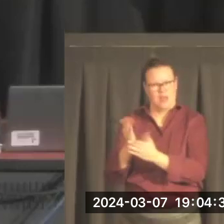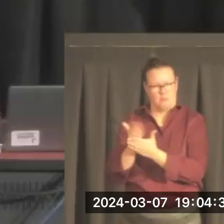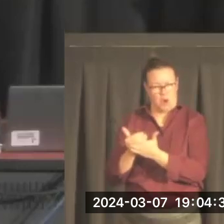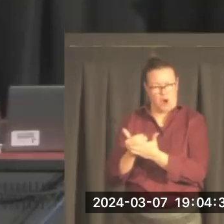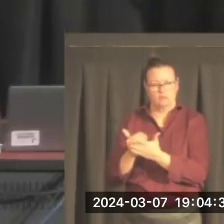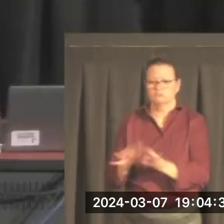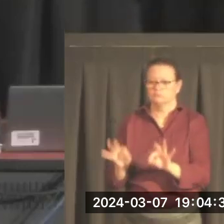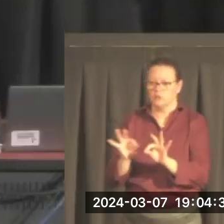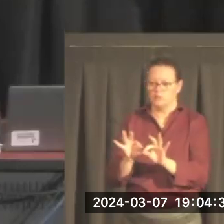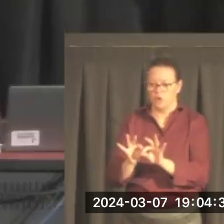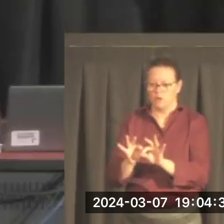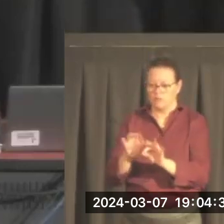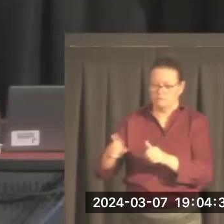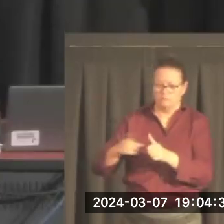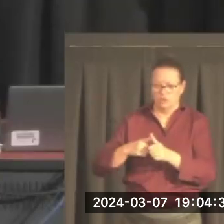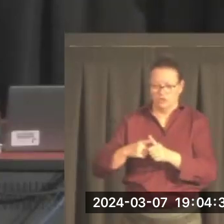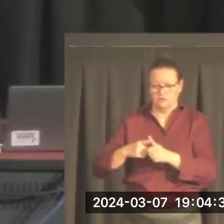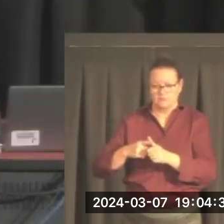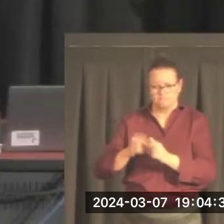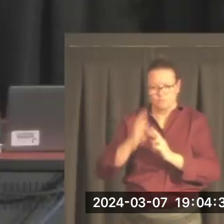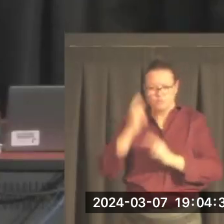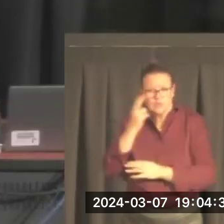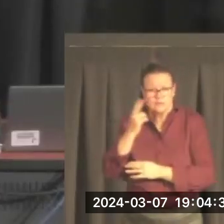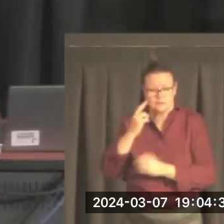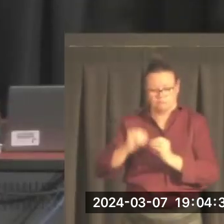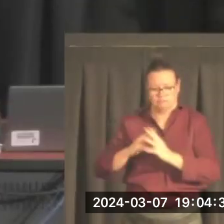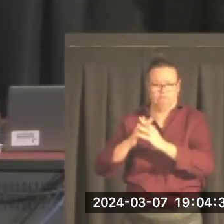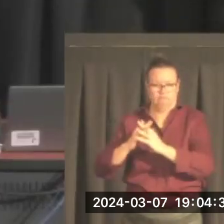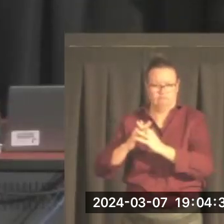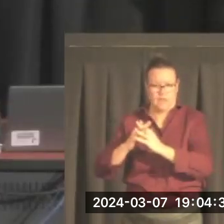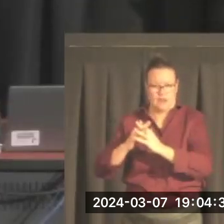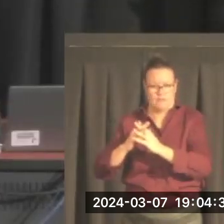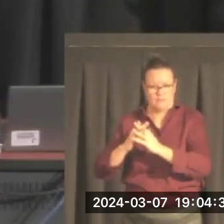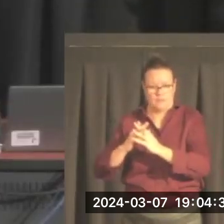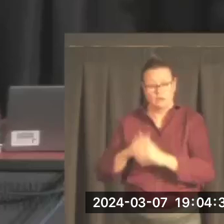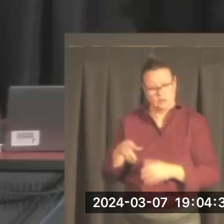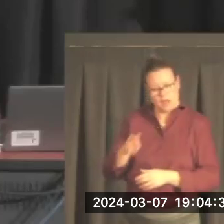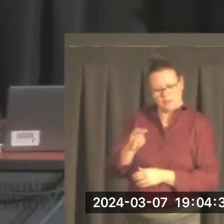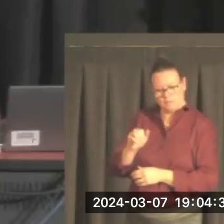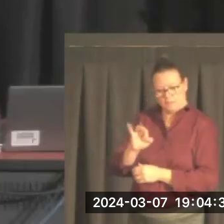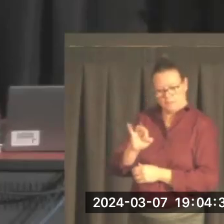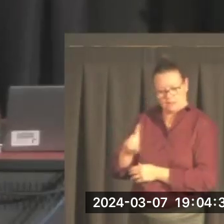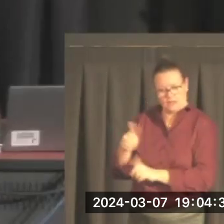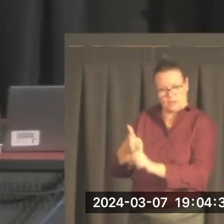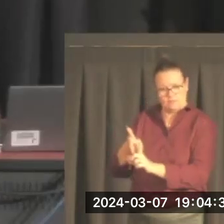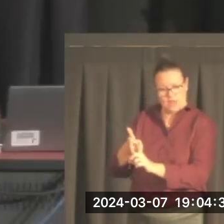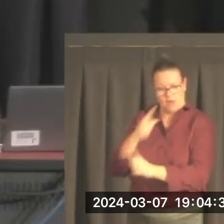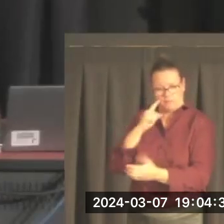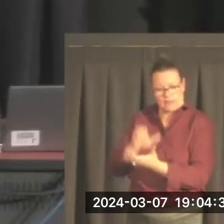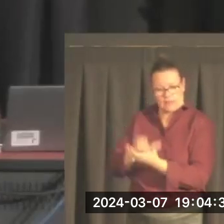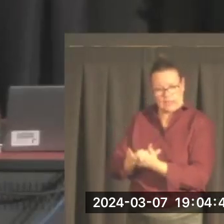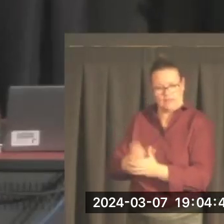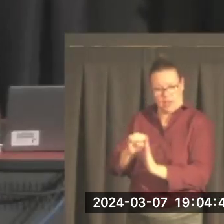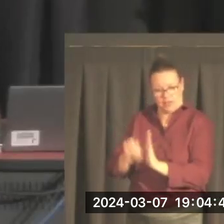the original inspiration for the center and that Senator Mansfield himself considered to be at the core of his